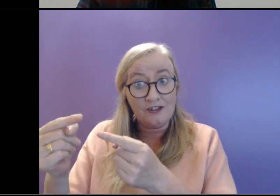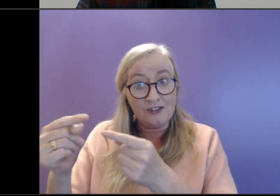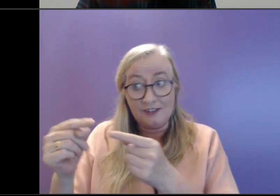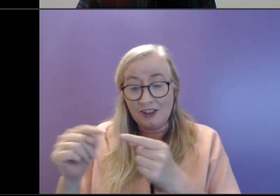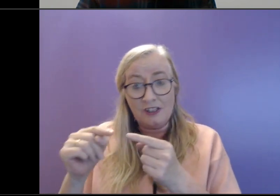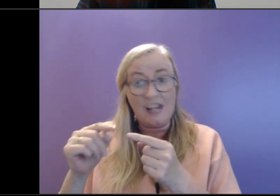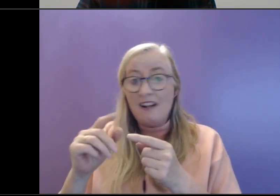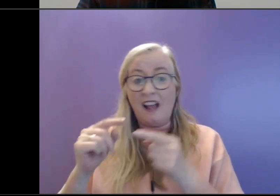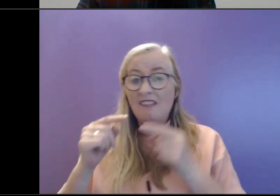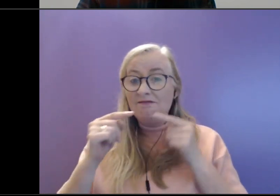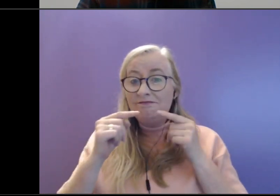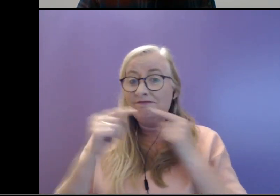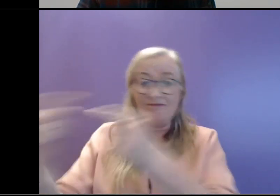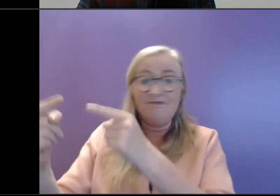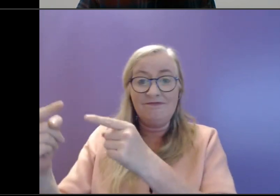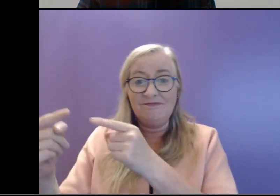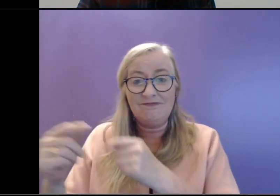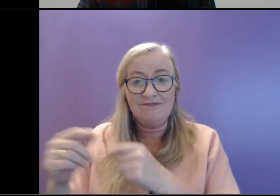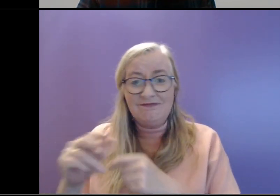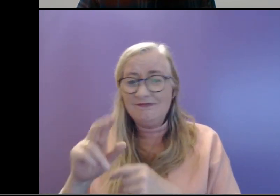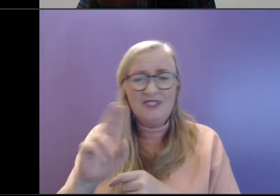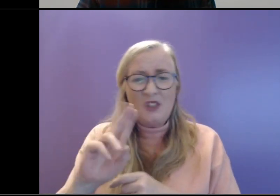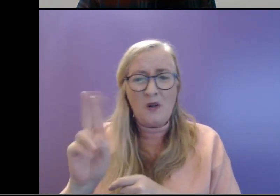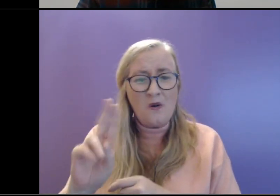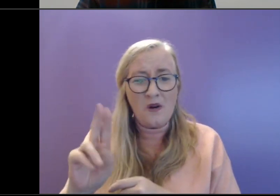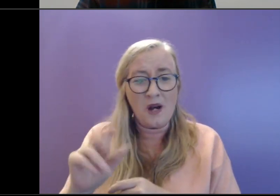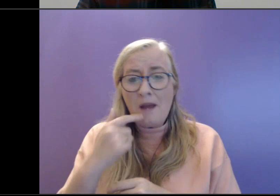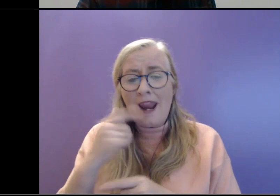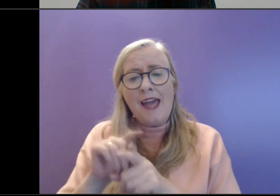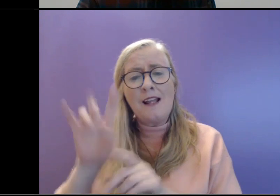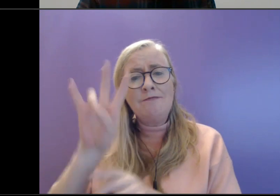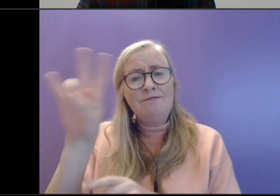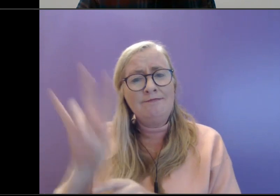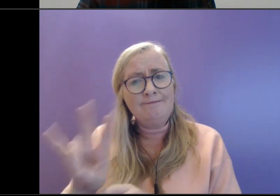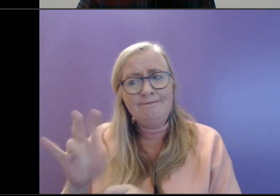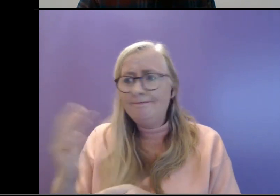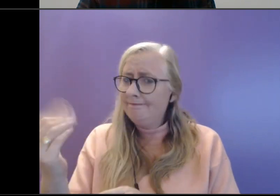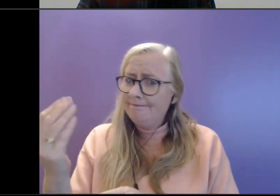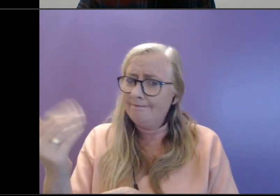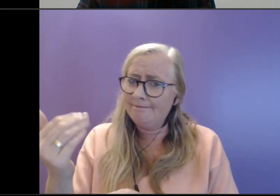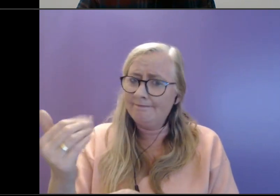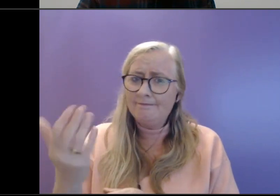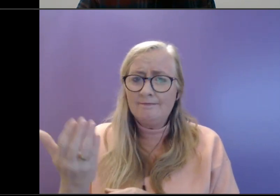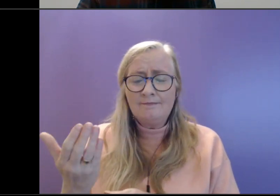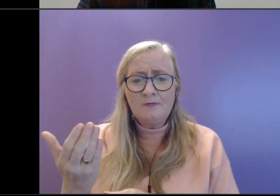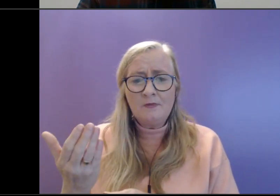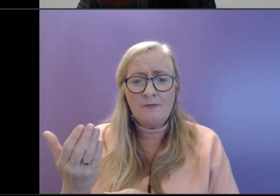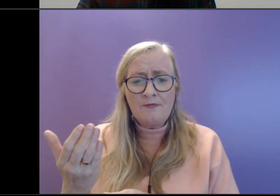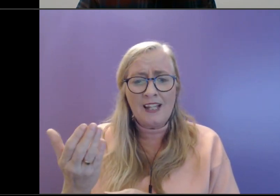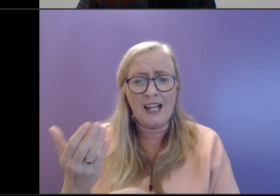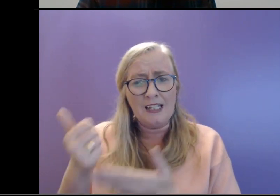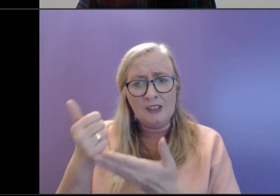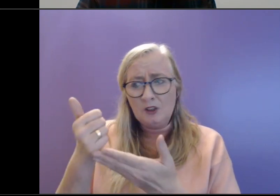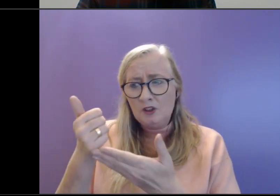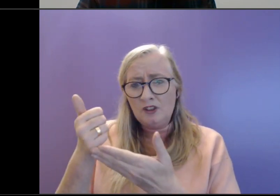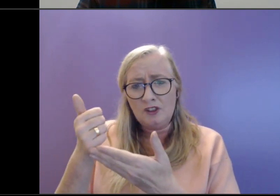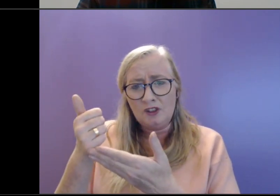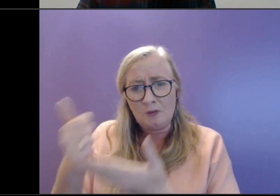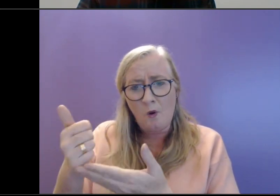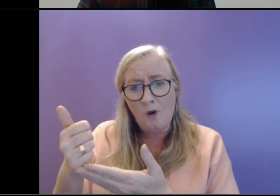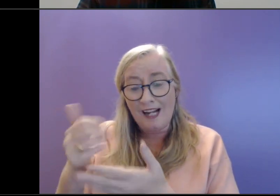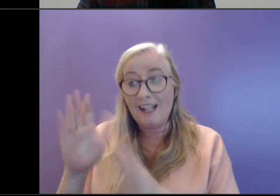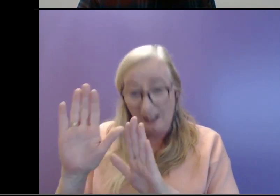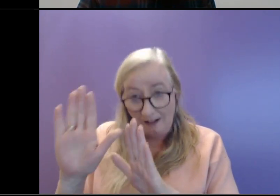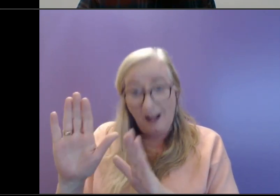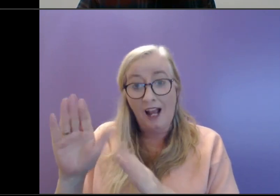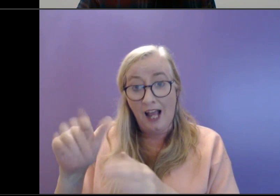mean, you know, force out the door. mean, you know, questioning like perhaps supportively the decisions that they that